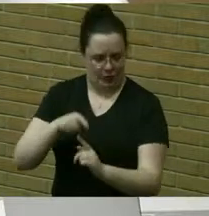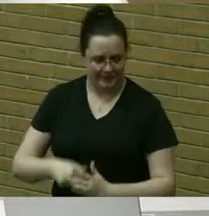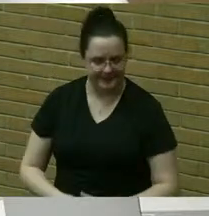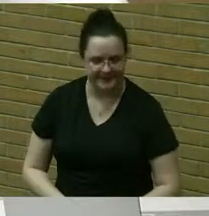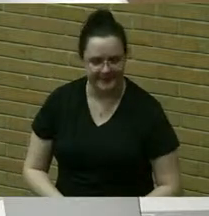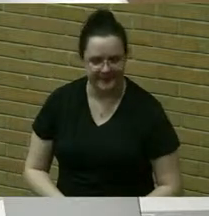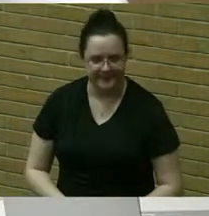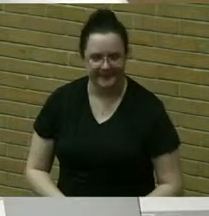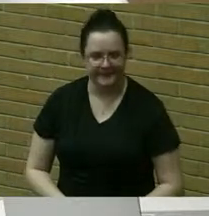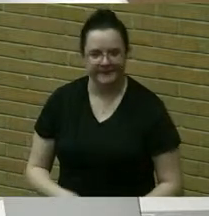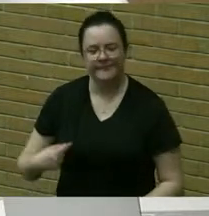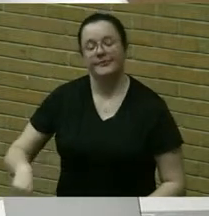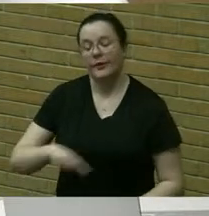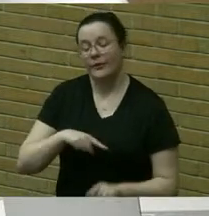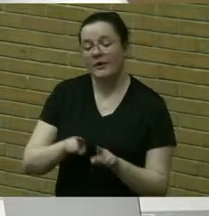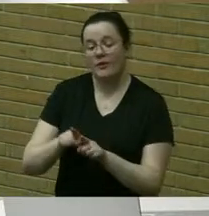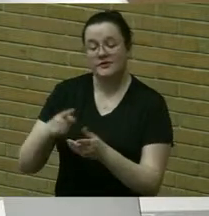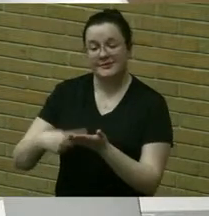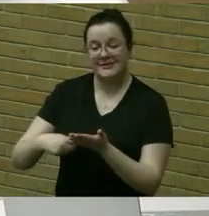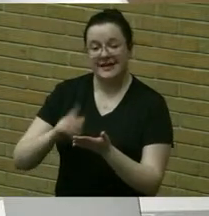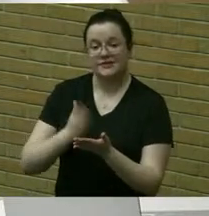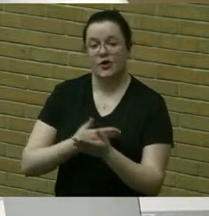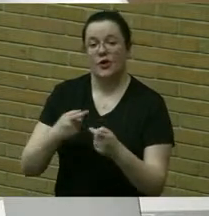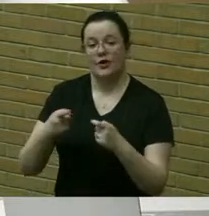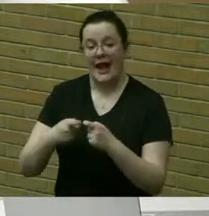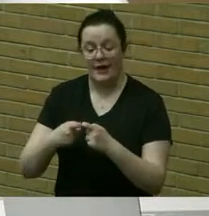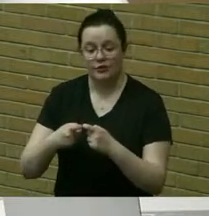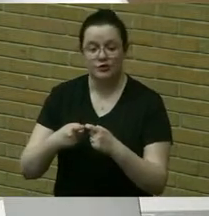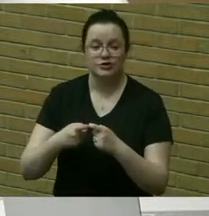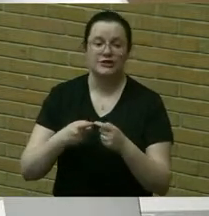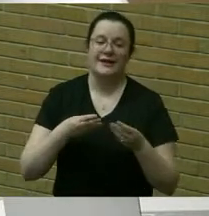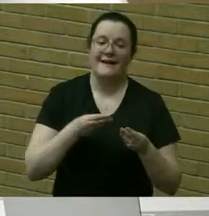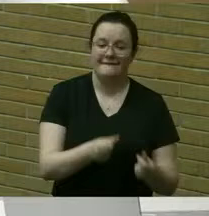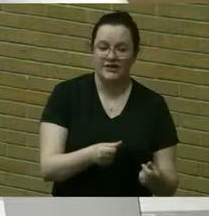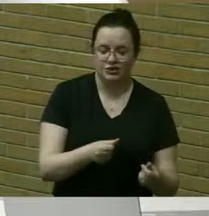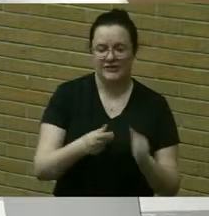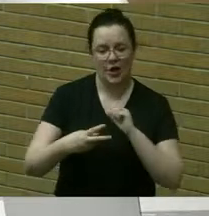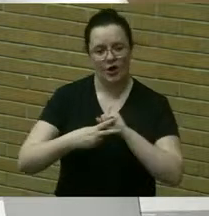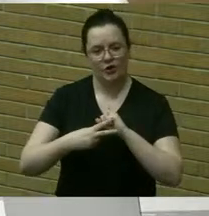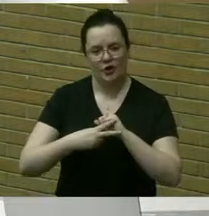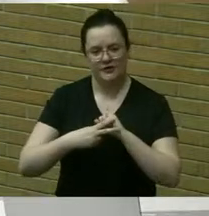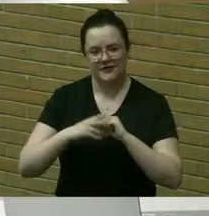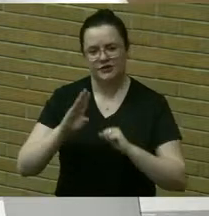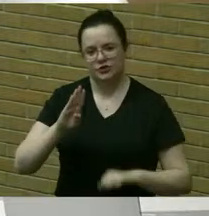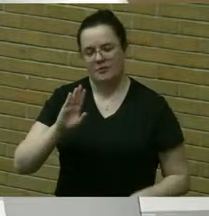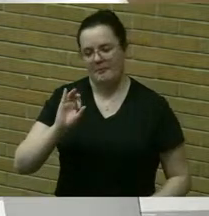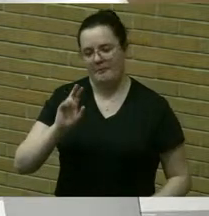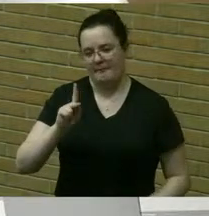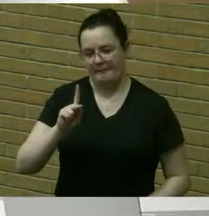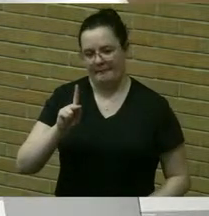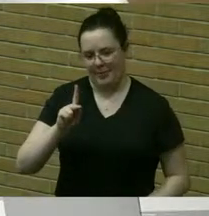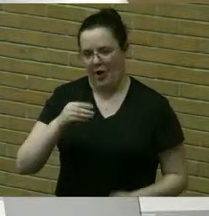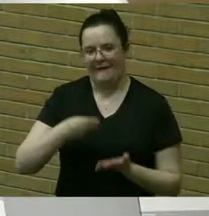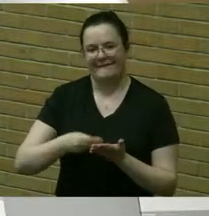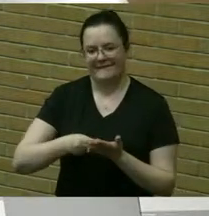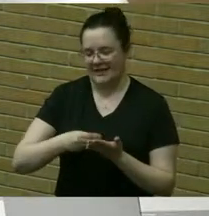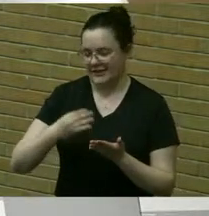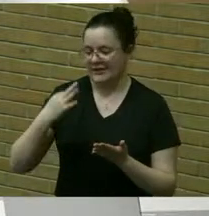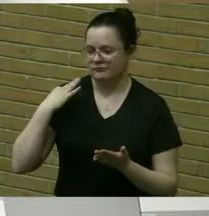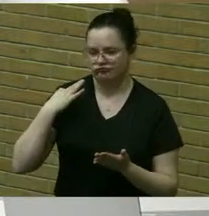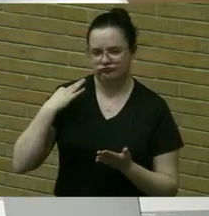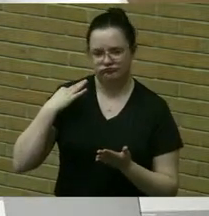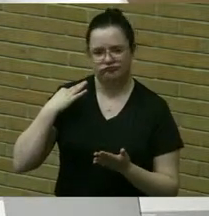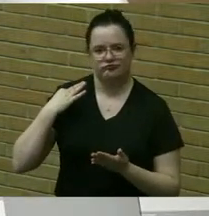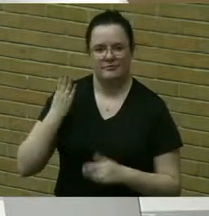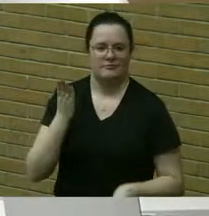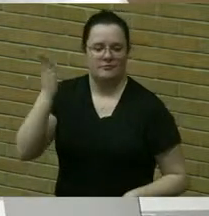energy efficiency and conservation block grant funding application that was whose